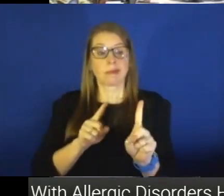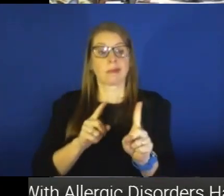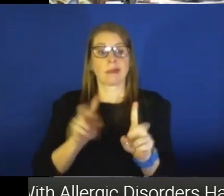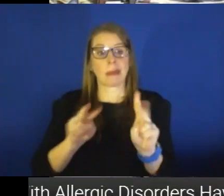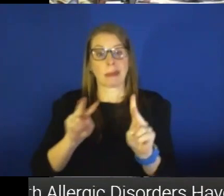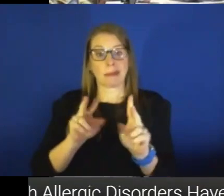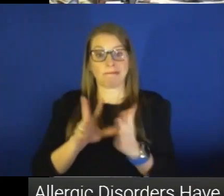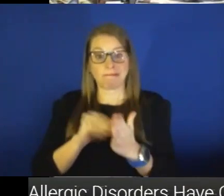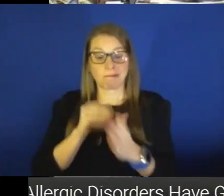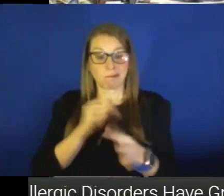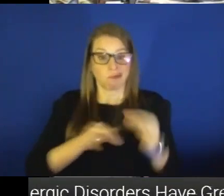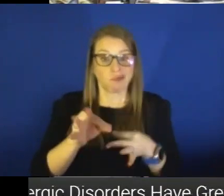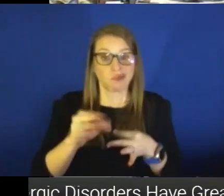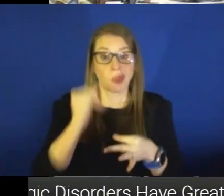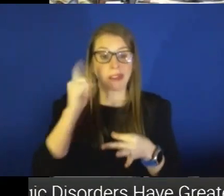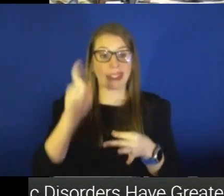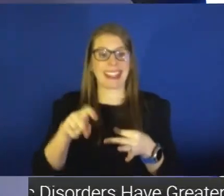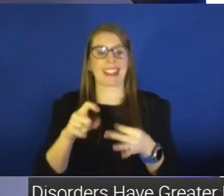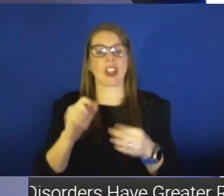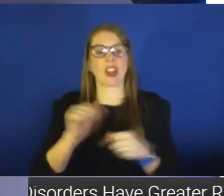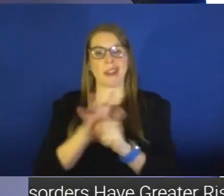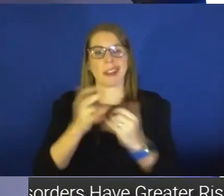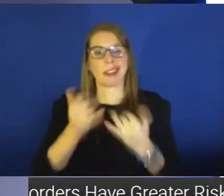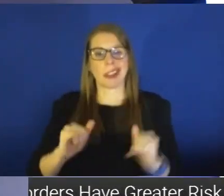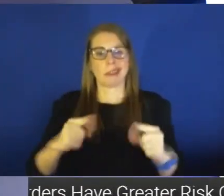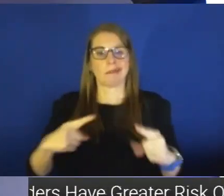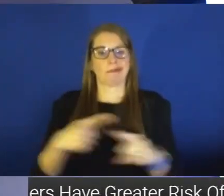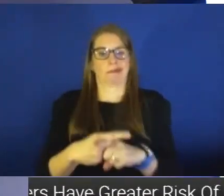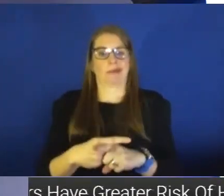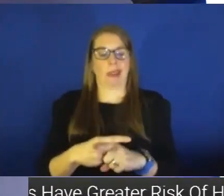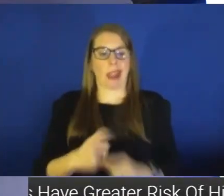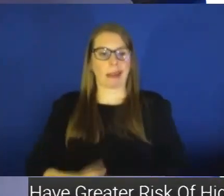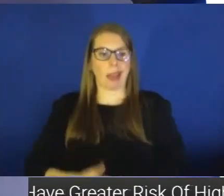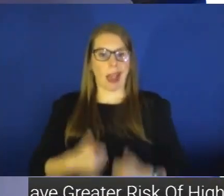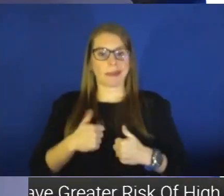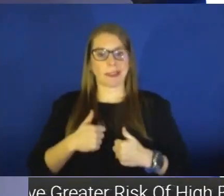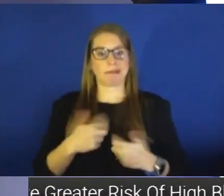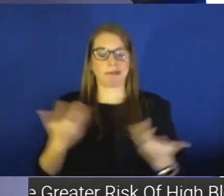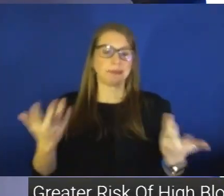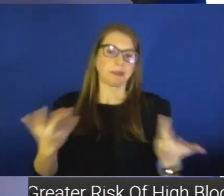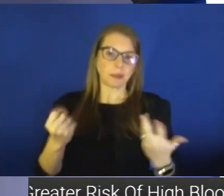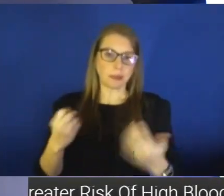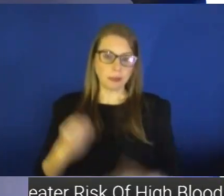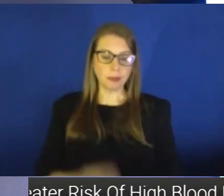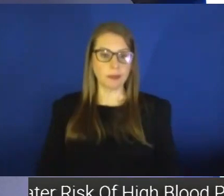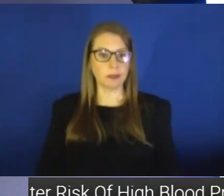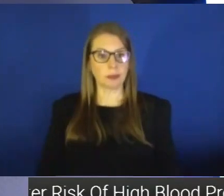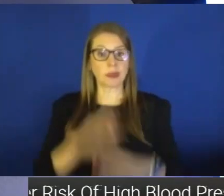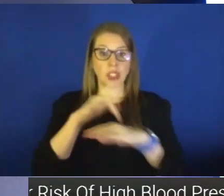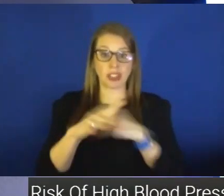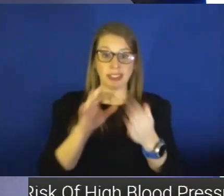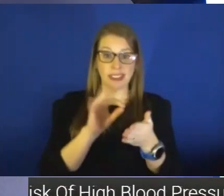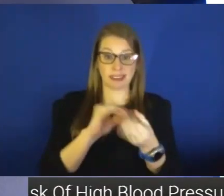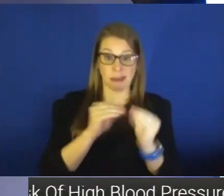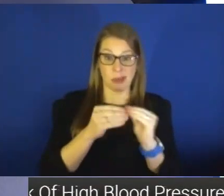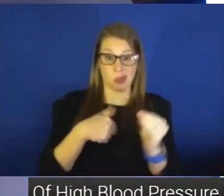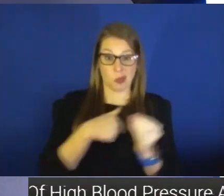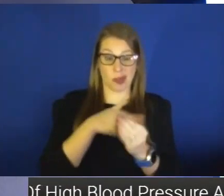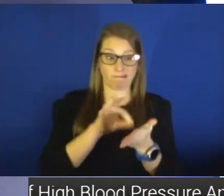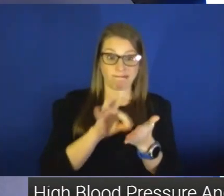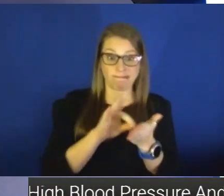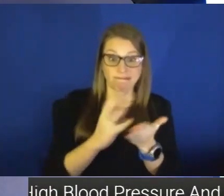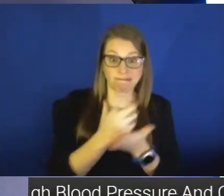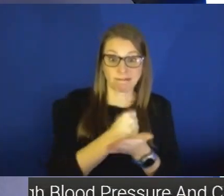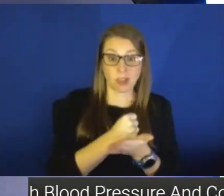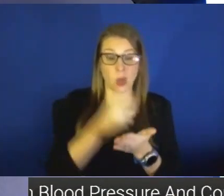is still interrupting life as we know it. Dr. Amber Schmicky. But the early numbers that we're seeing, will this impact employers here in the